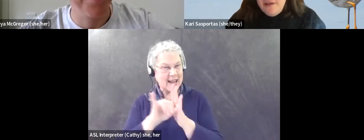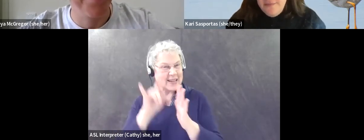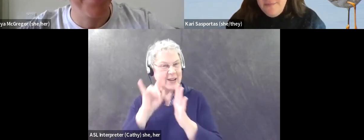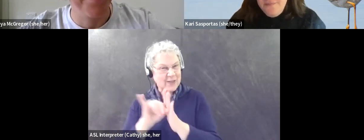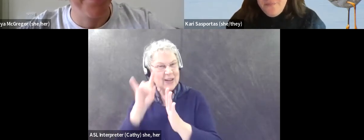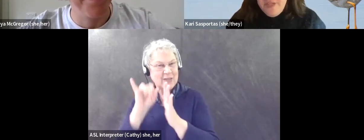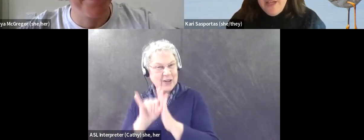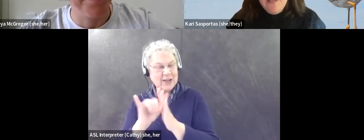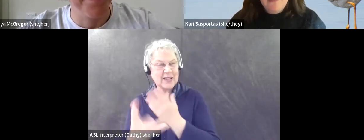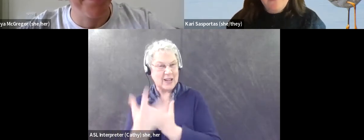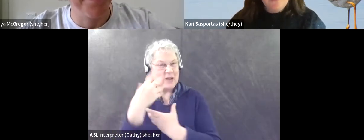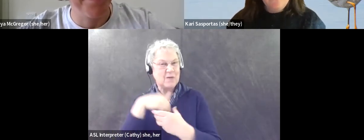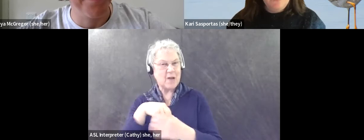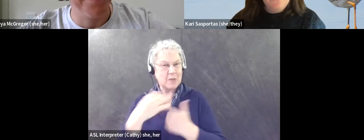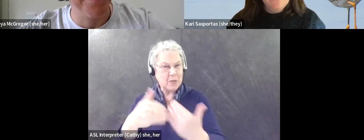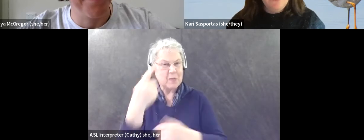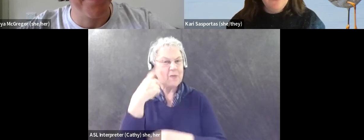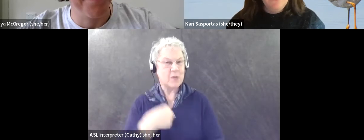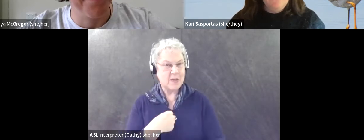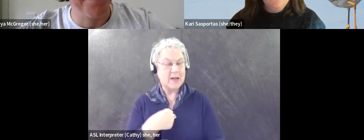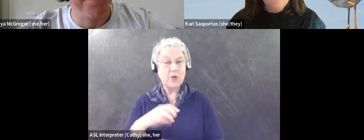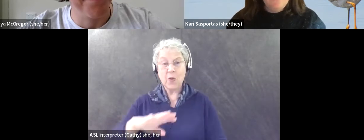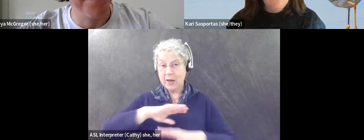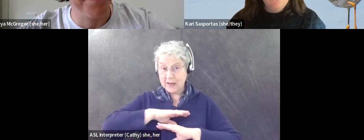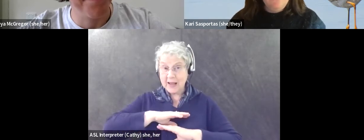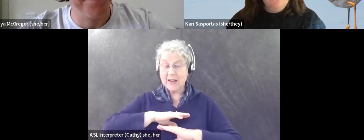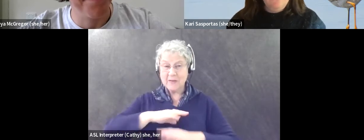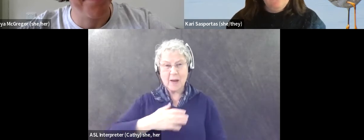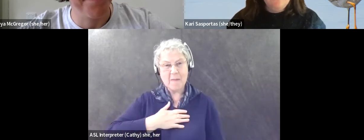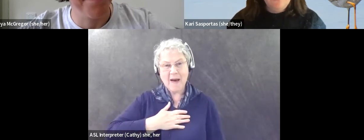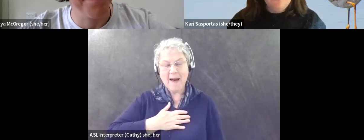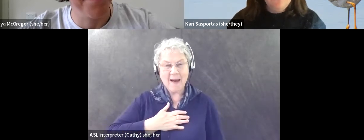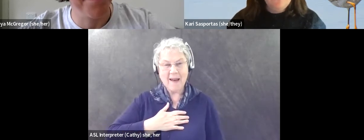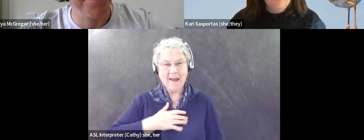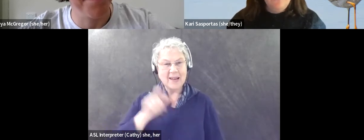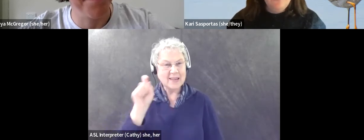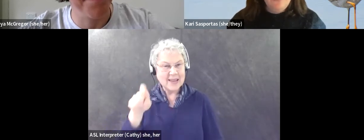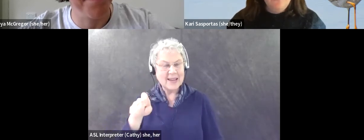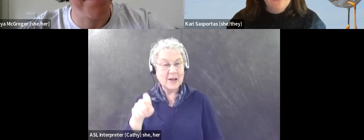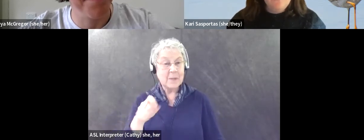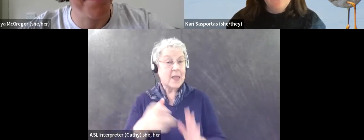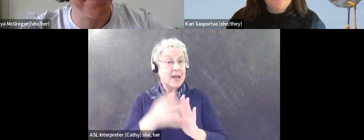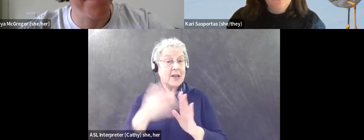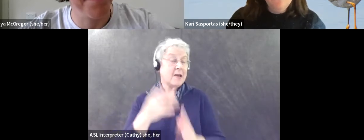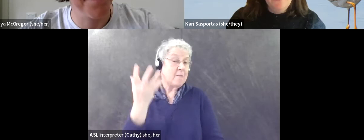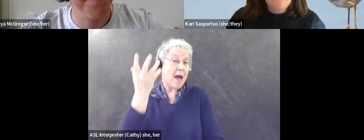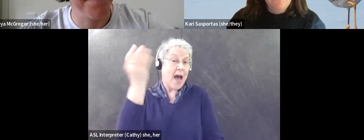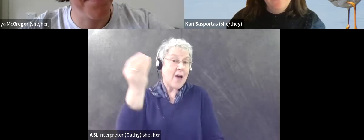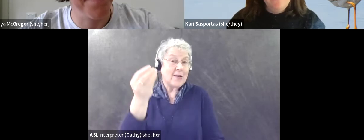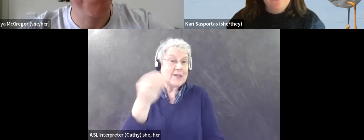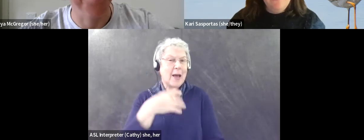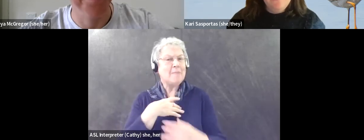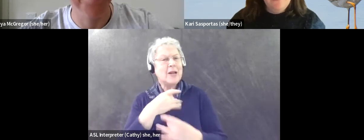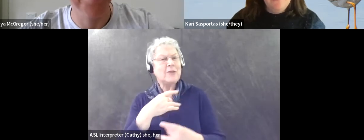yeah, it kind of satisfies like, you know, sometimes I'll just go out birding because I want to see who's there.